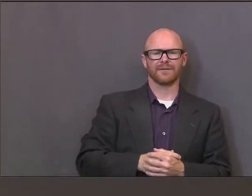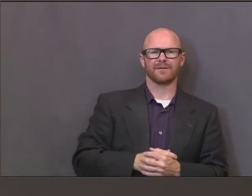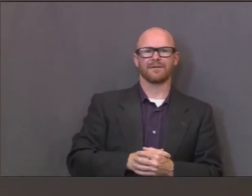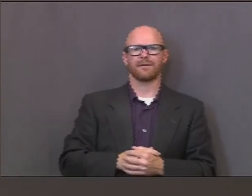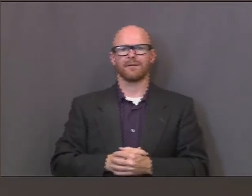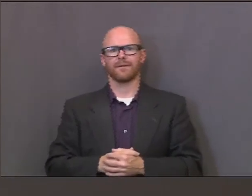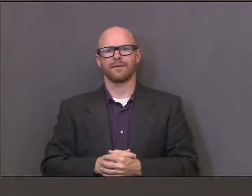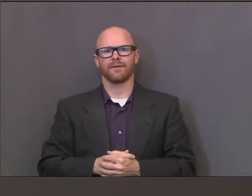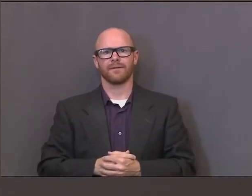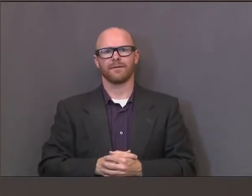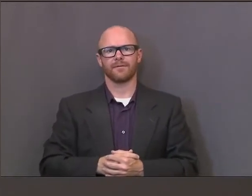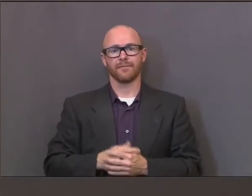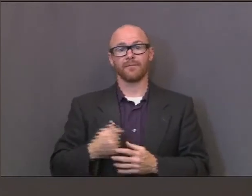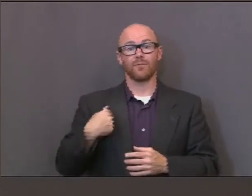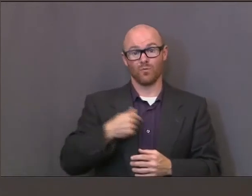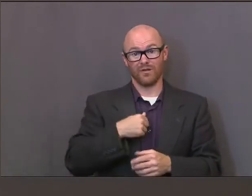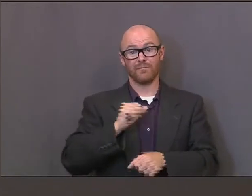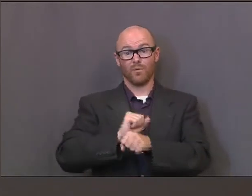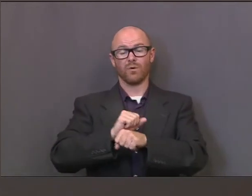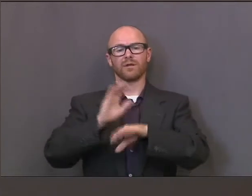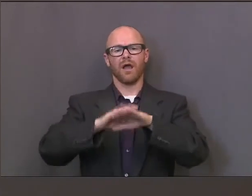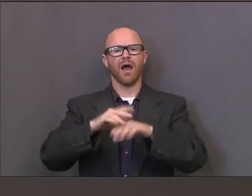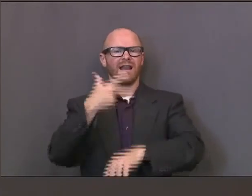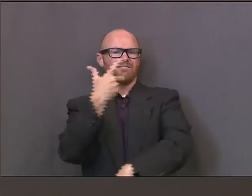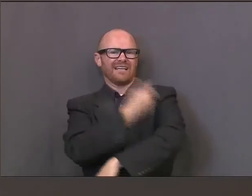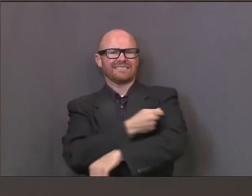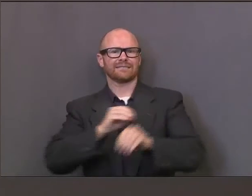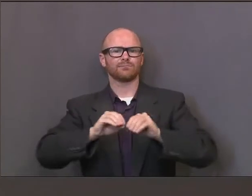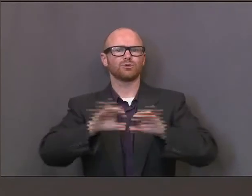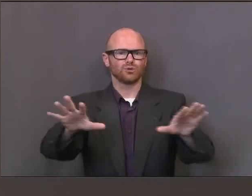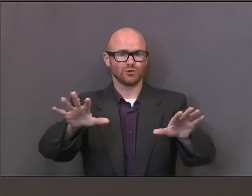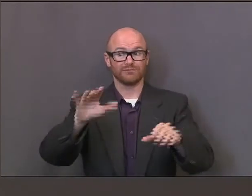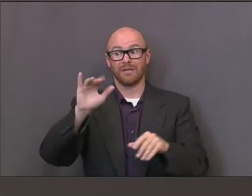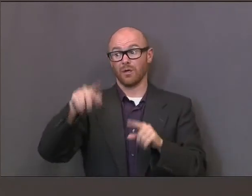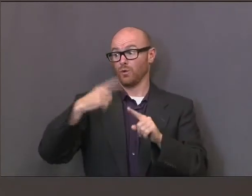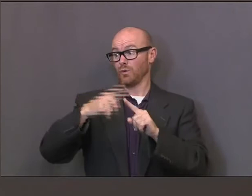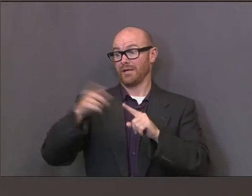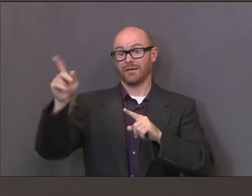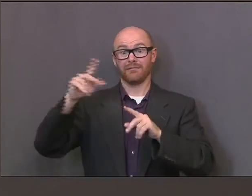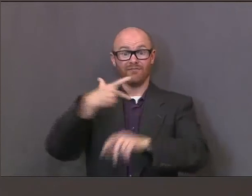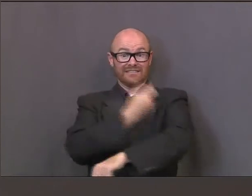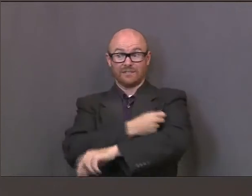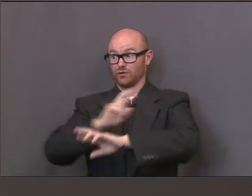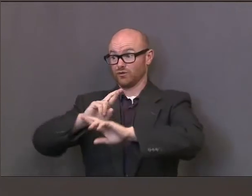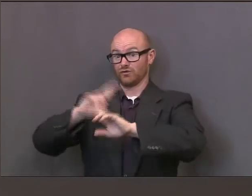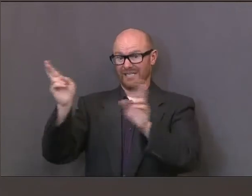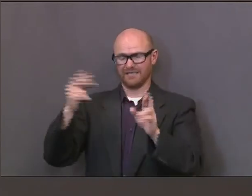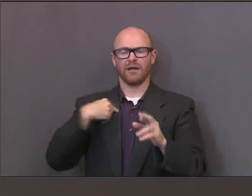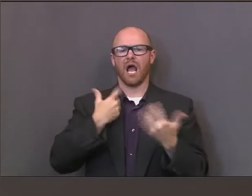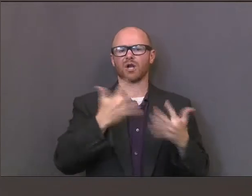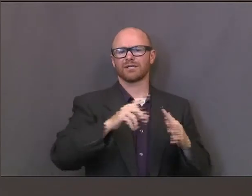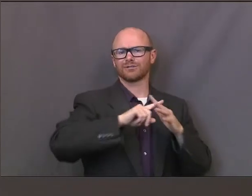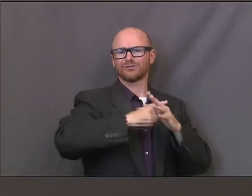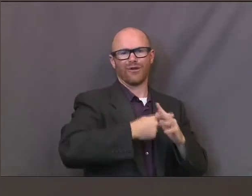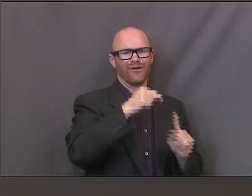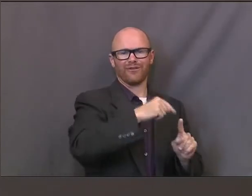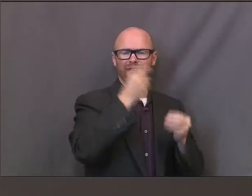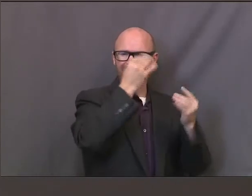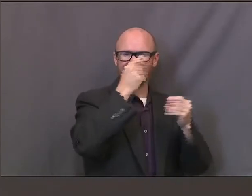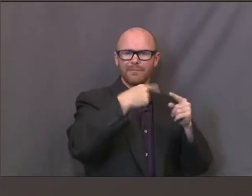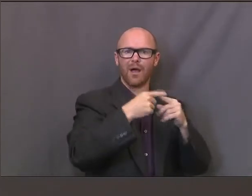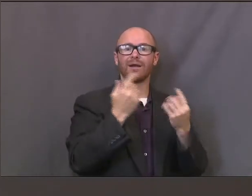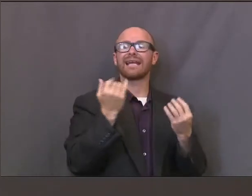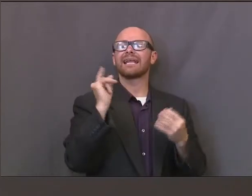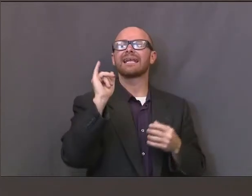on vaccine distribution for several months now. You know, when this pandemic was apparent that it was spreading throughout Utah, putting even